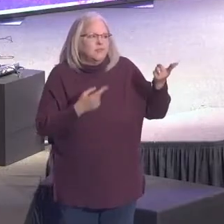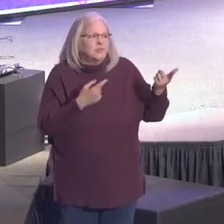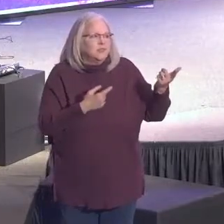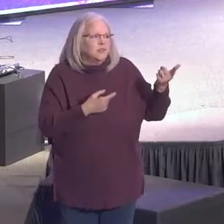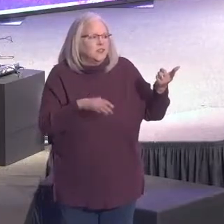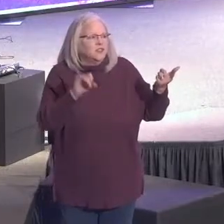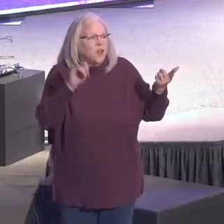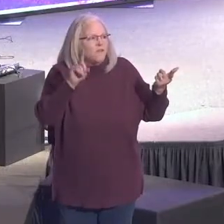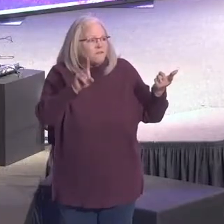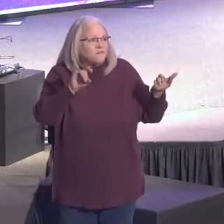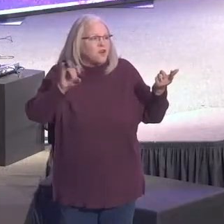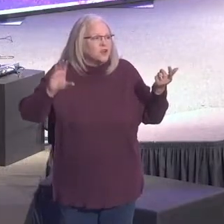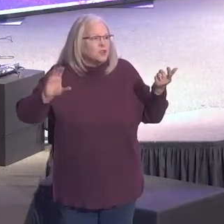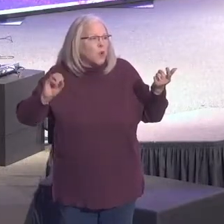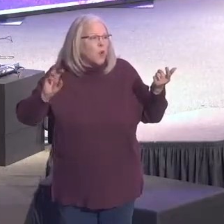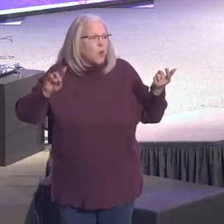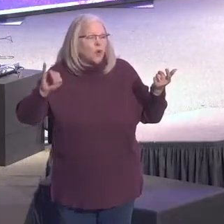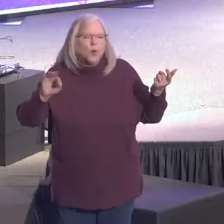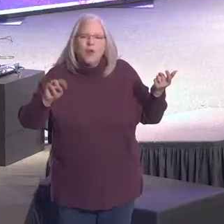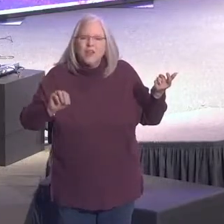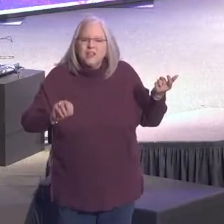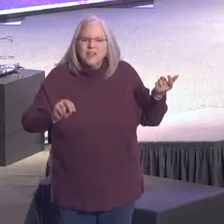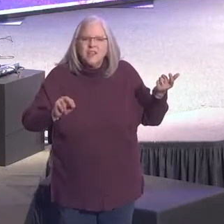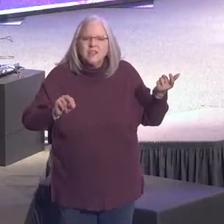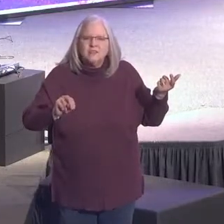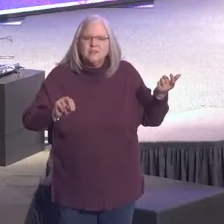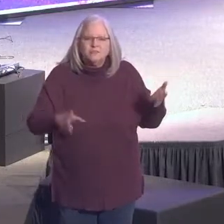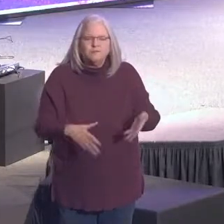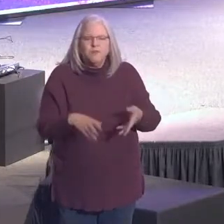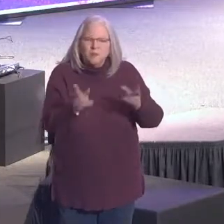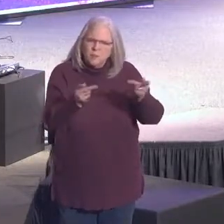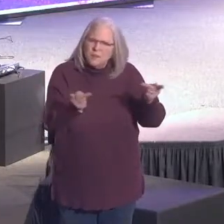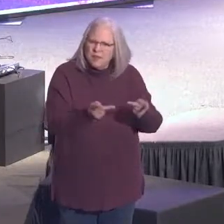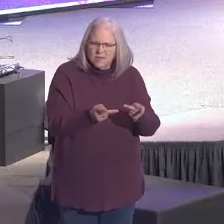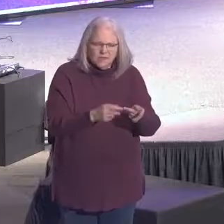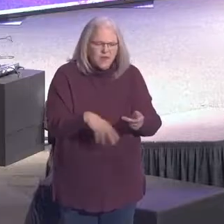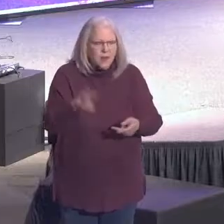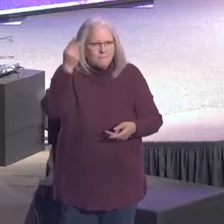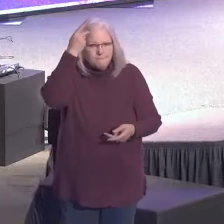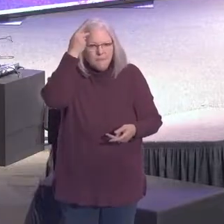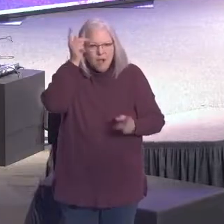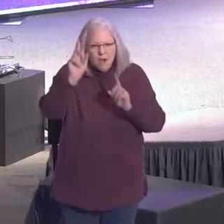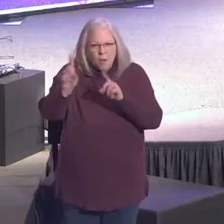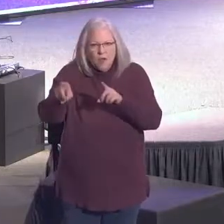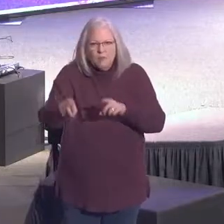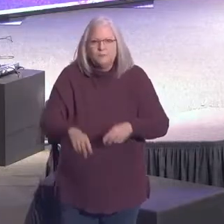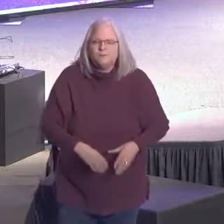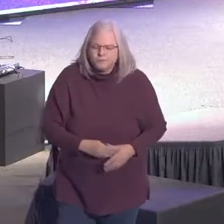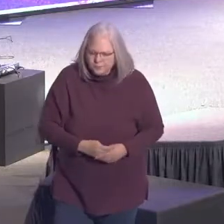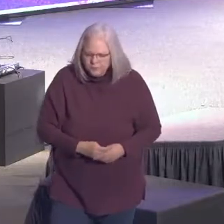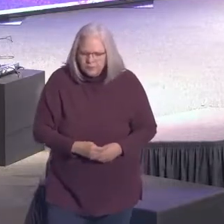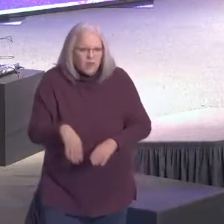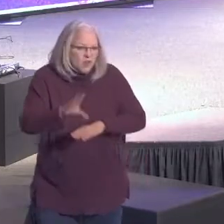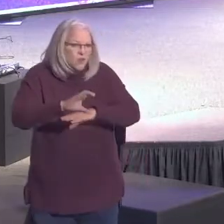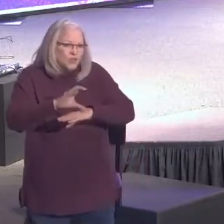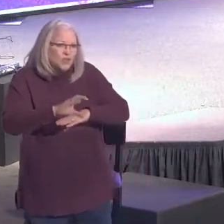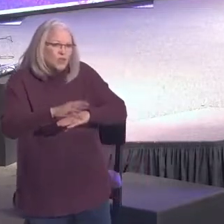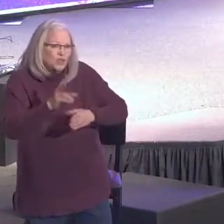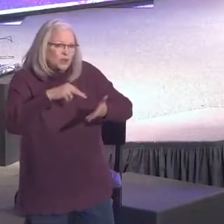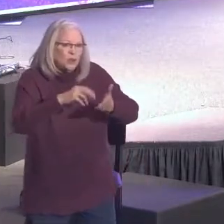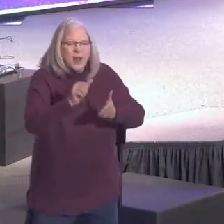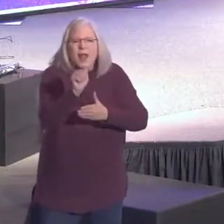And on Paul's second missionary journey, he went to this place, Corinth. There was a church there, and actually, you can read about it in Acts 18.